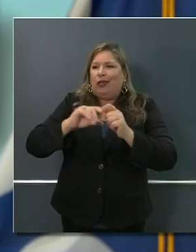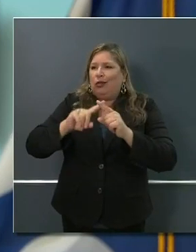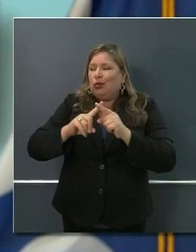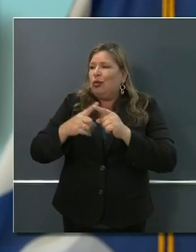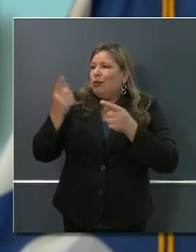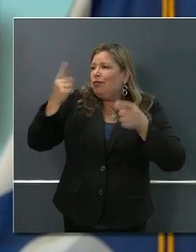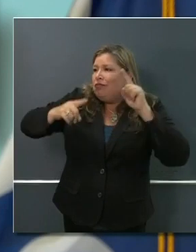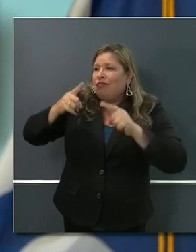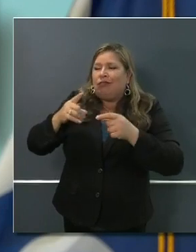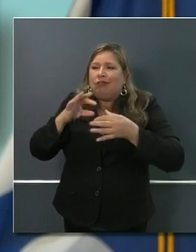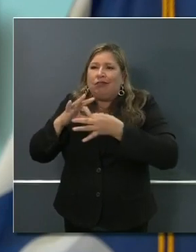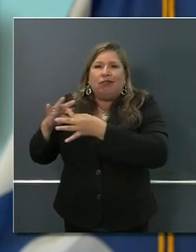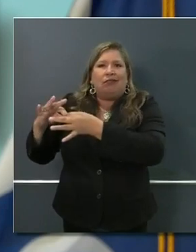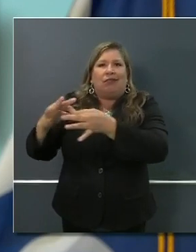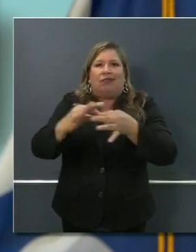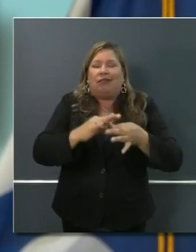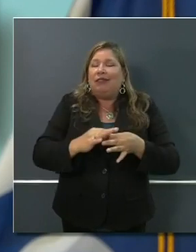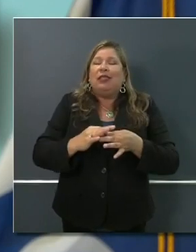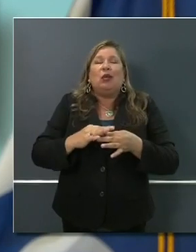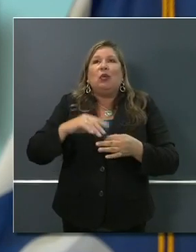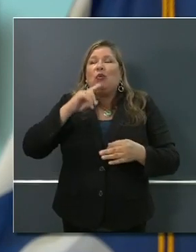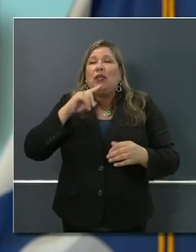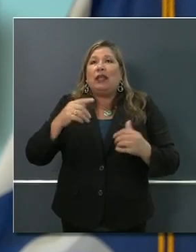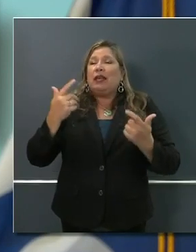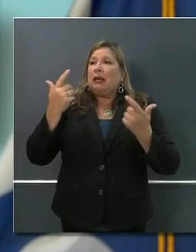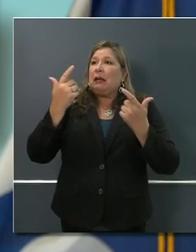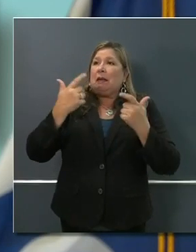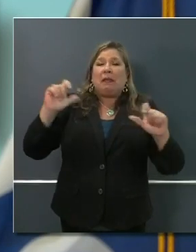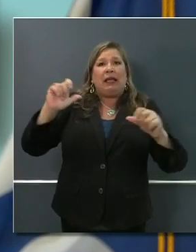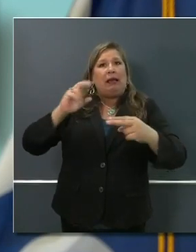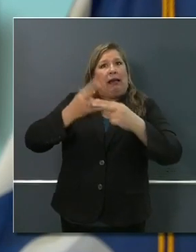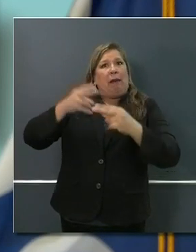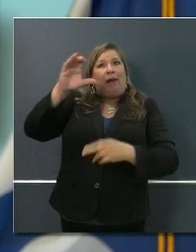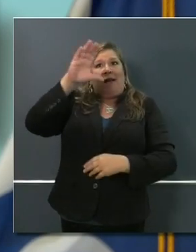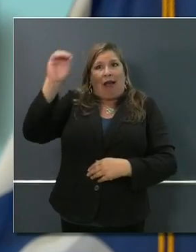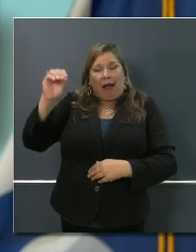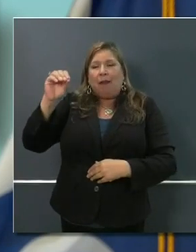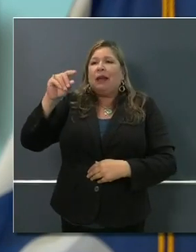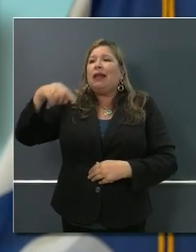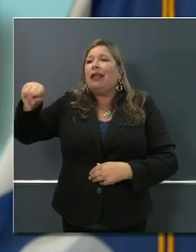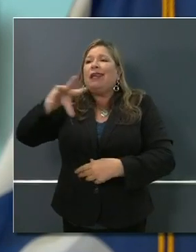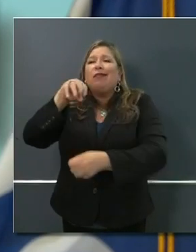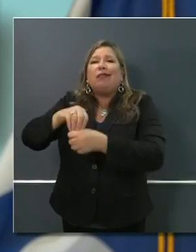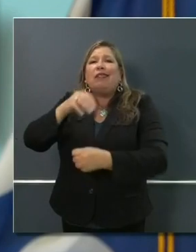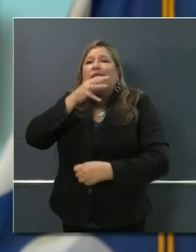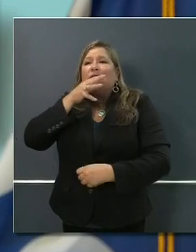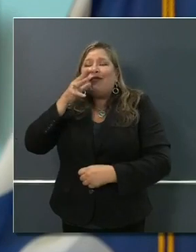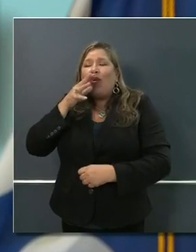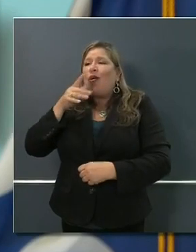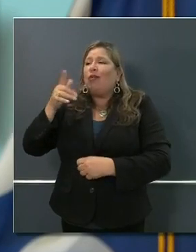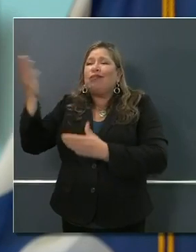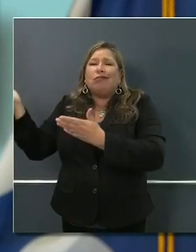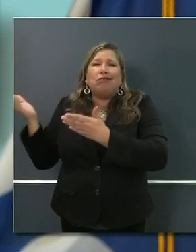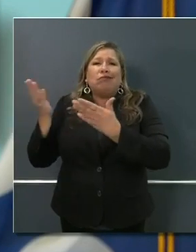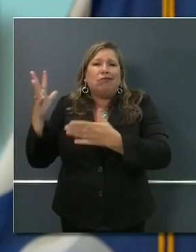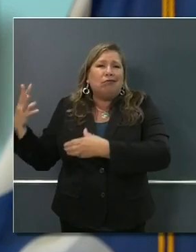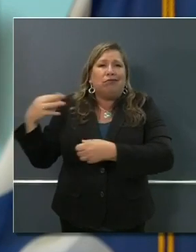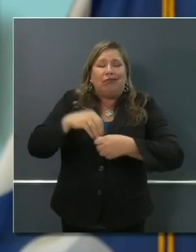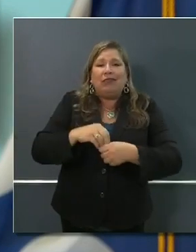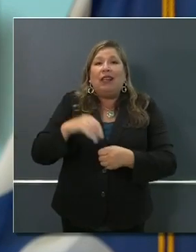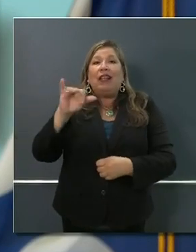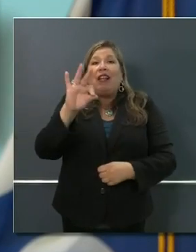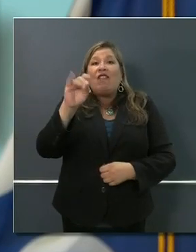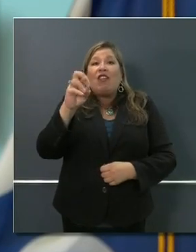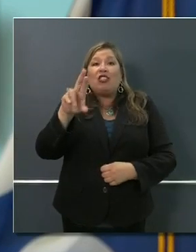some of the biggest brands in the agricultural community to the forefront, from Foster Farms to California Rice